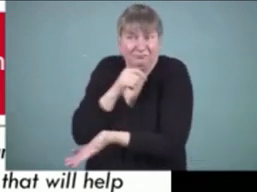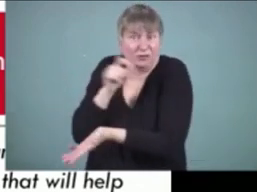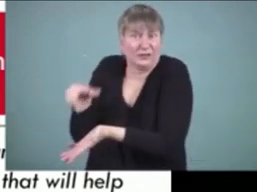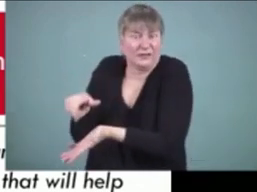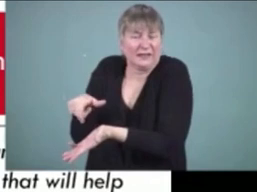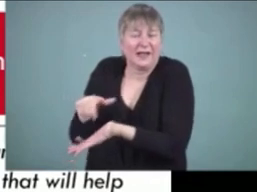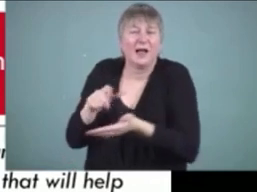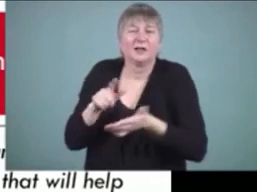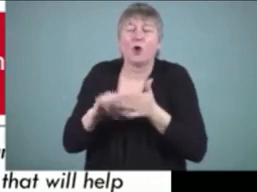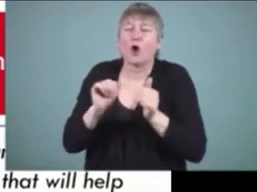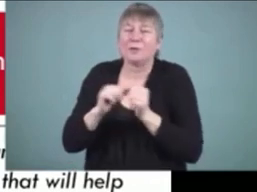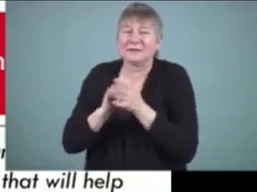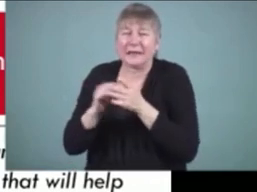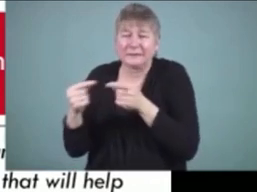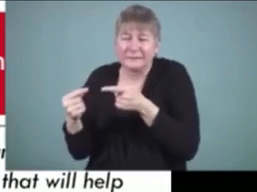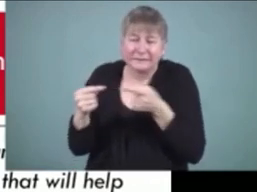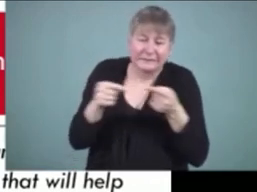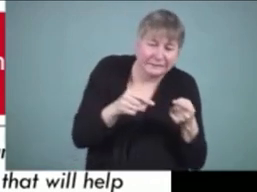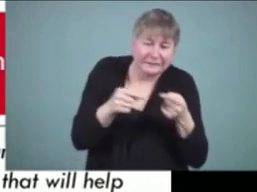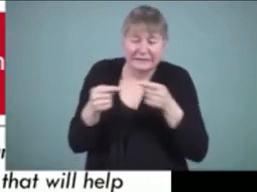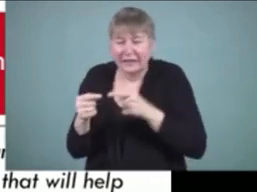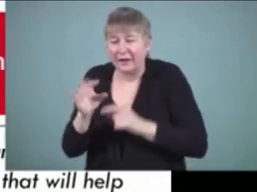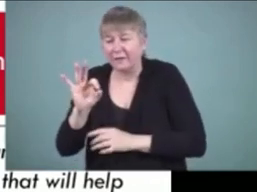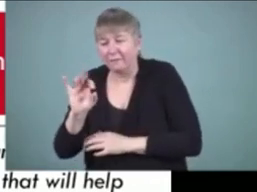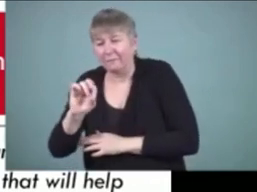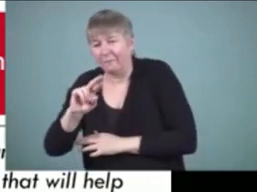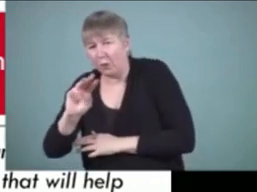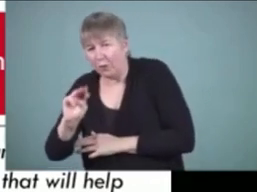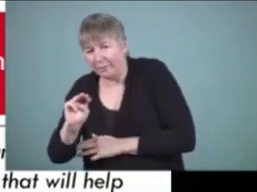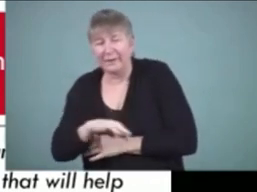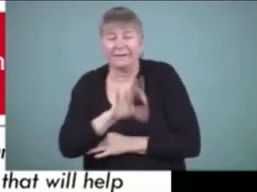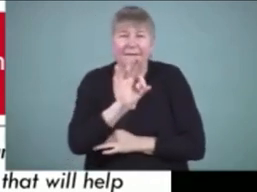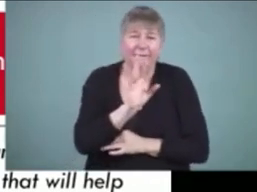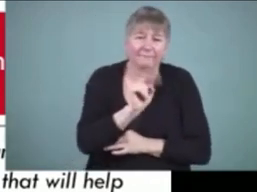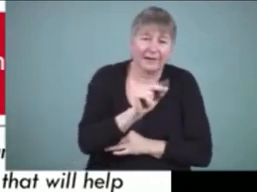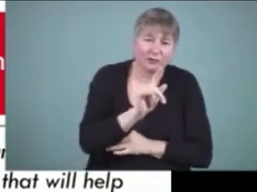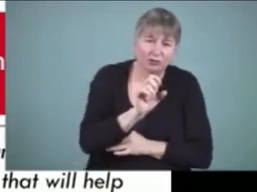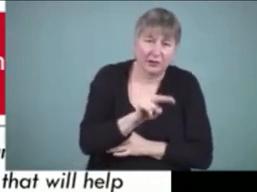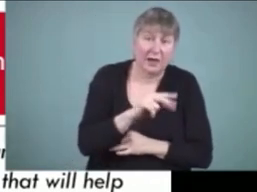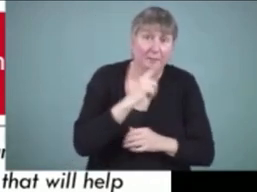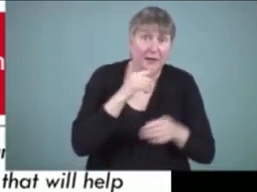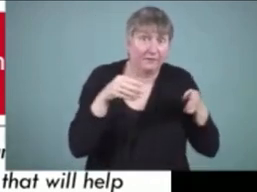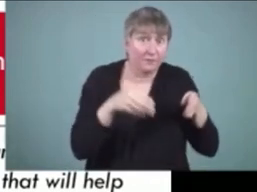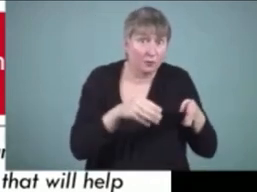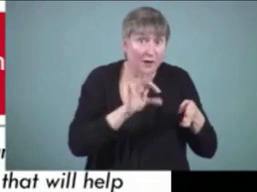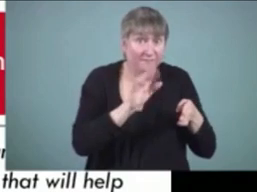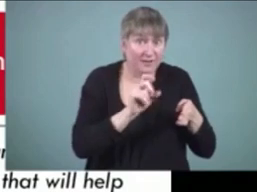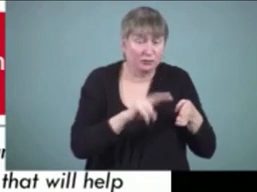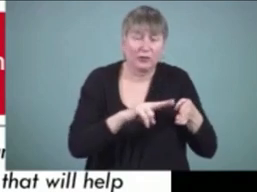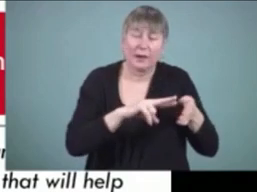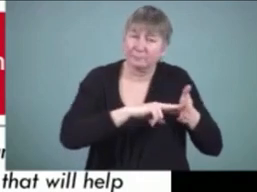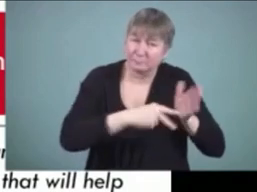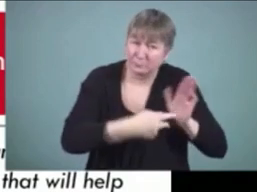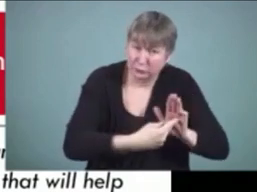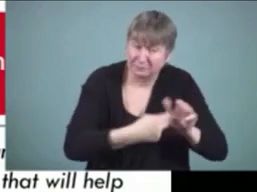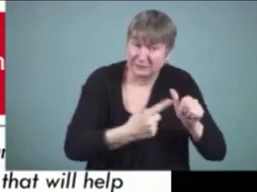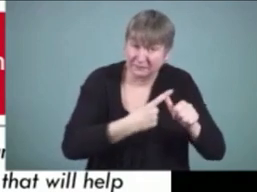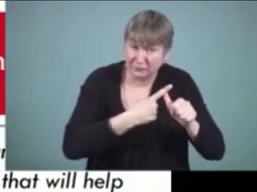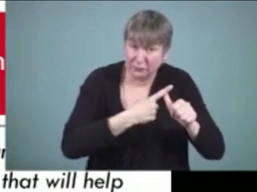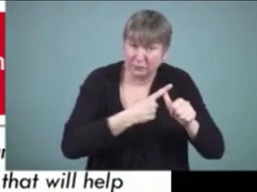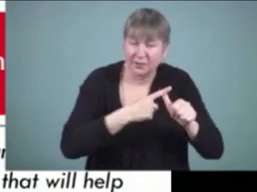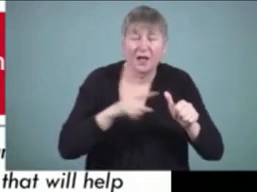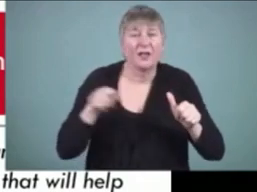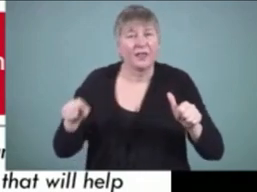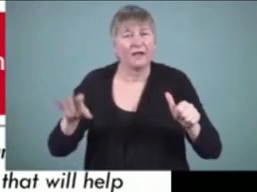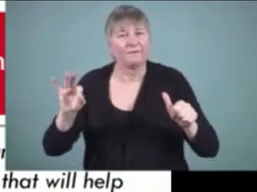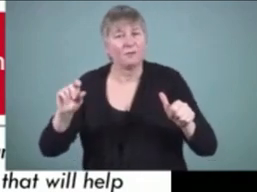But always, if you keep an eye on function first, then form has a role to play. It's not English for its